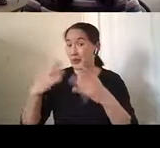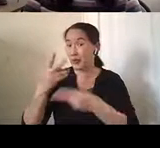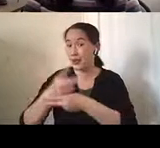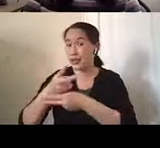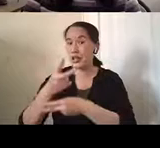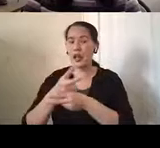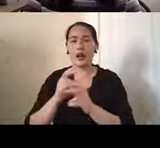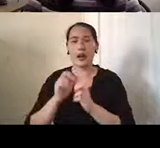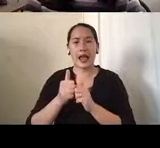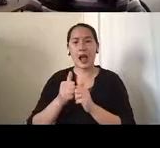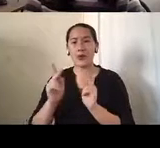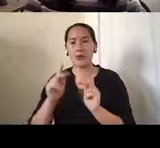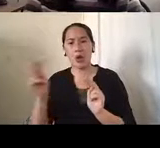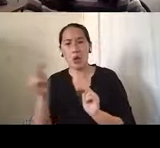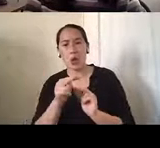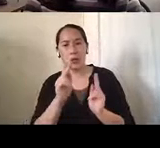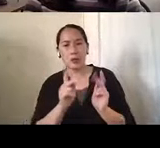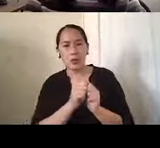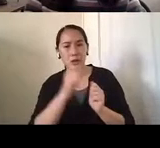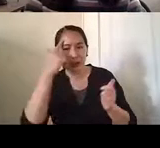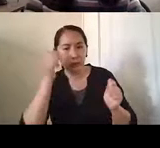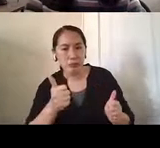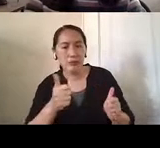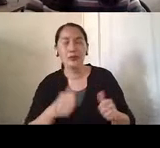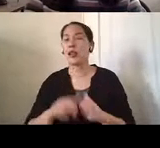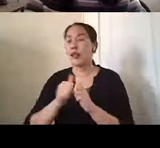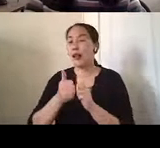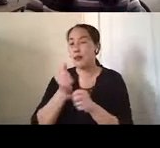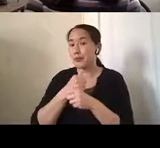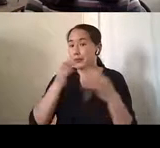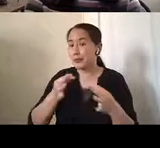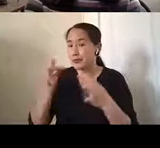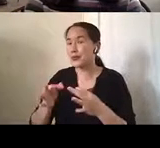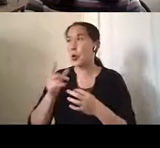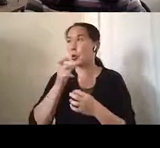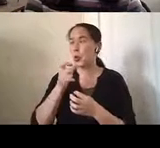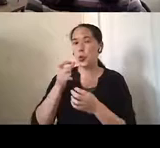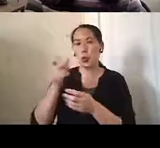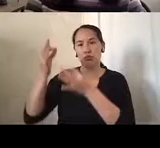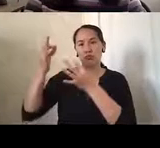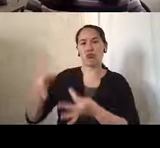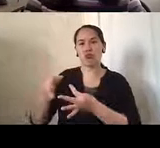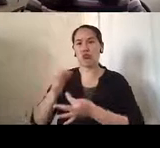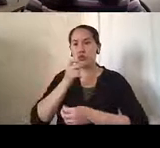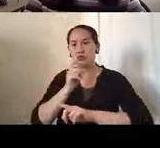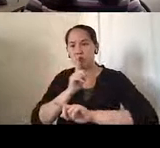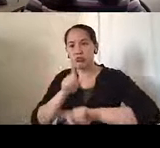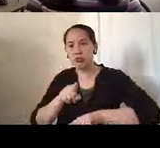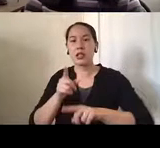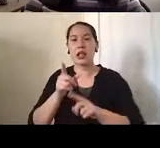dementia perceived, how are important decisions made, who implements these decisions, and what is not being said.